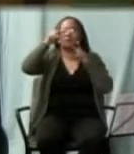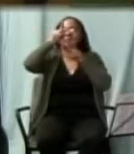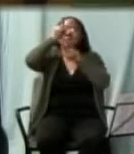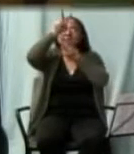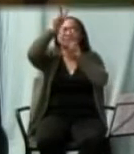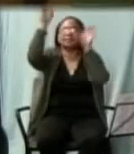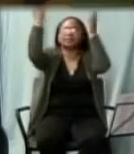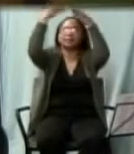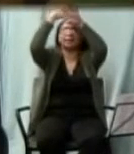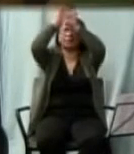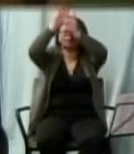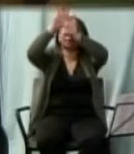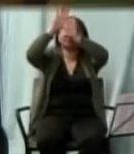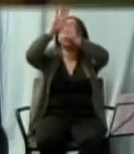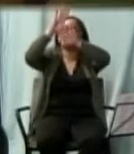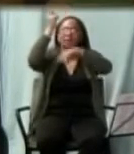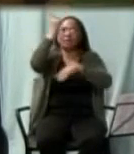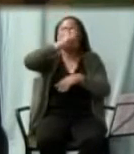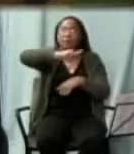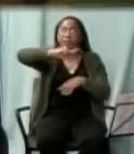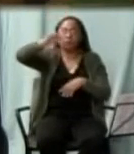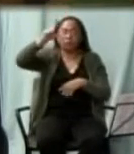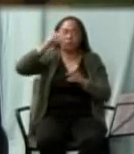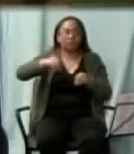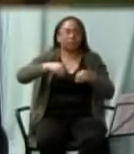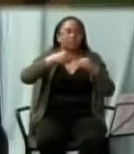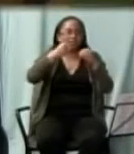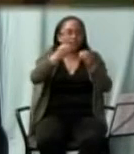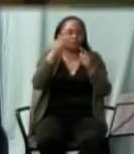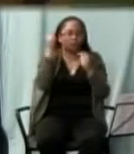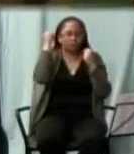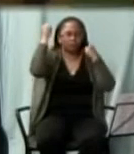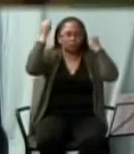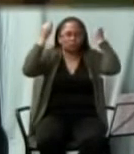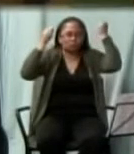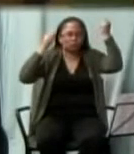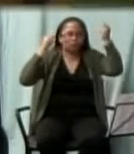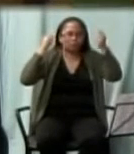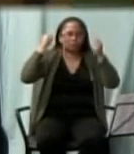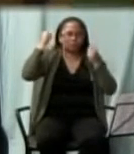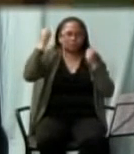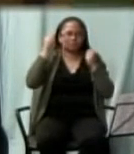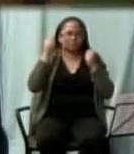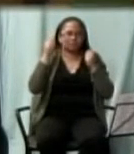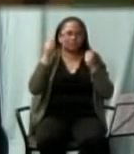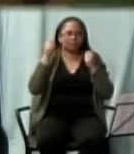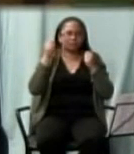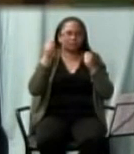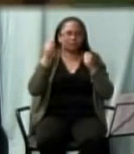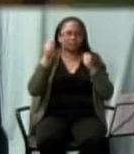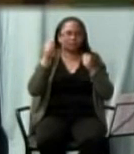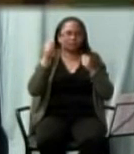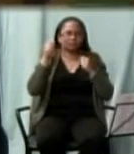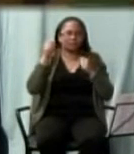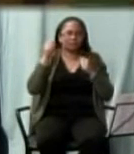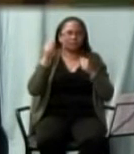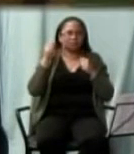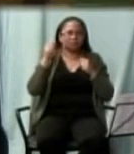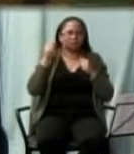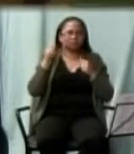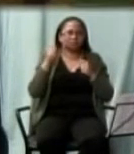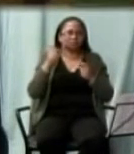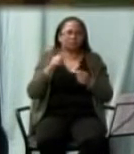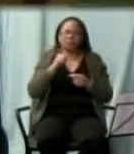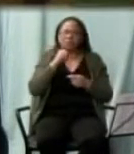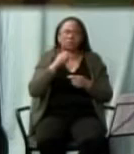gave him trials a thorn in the flesh. We are not sure what it might be